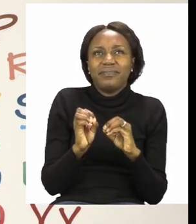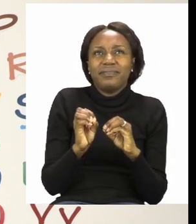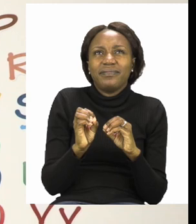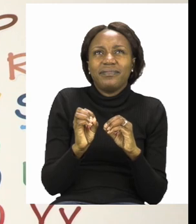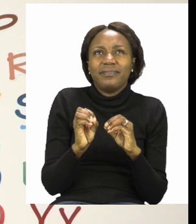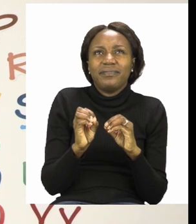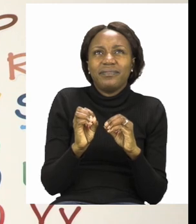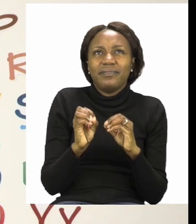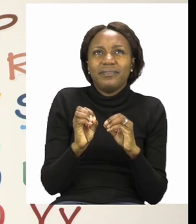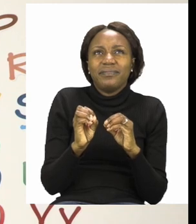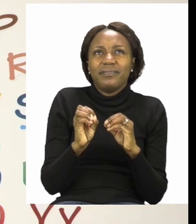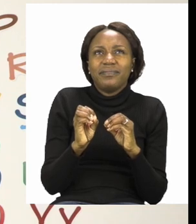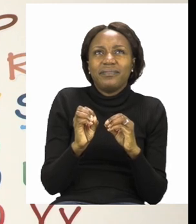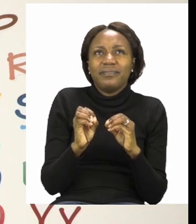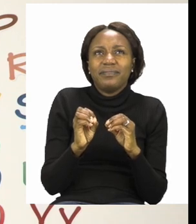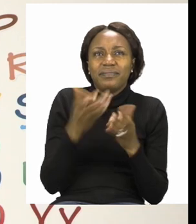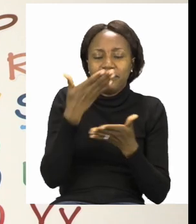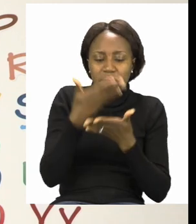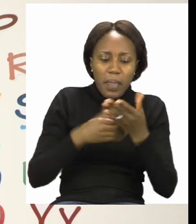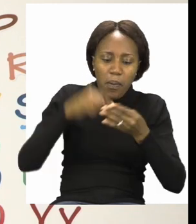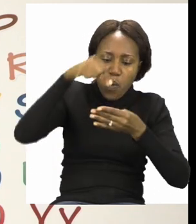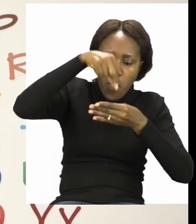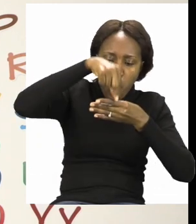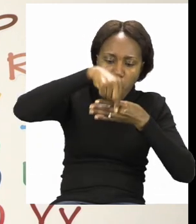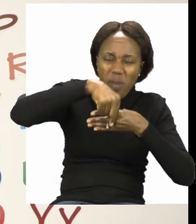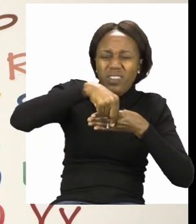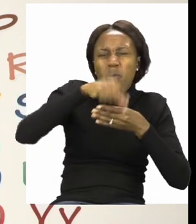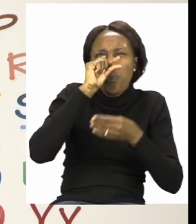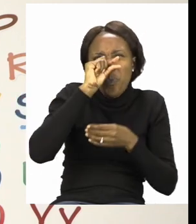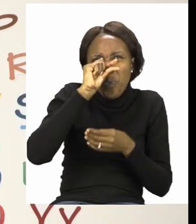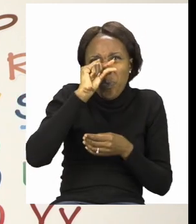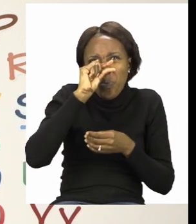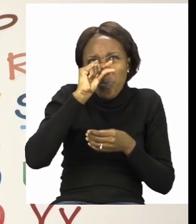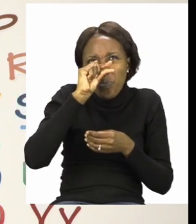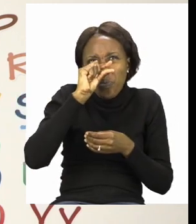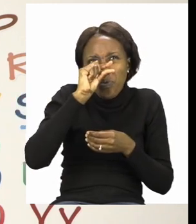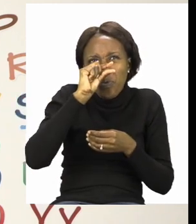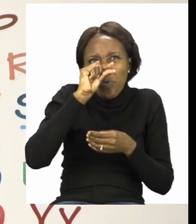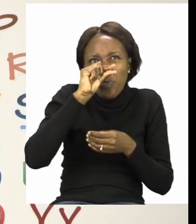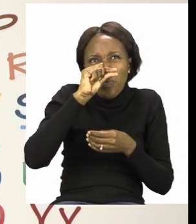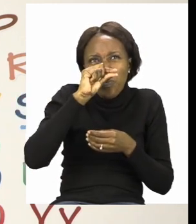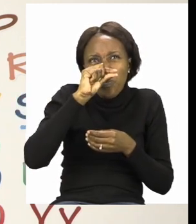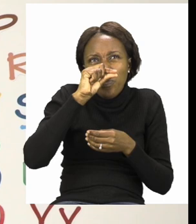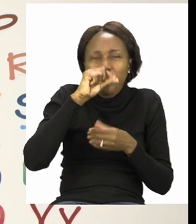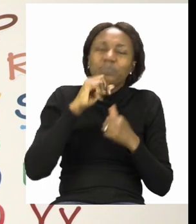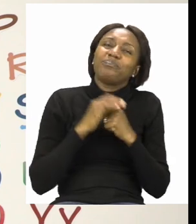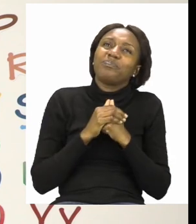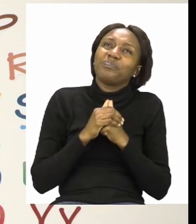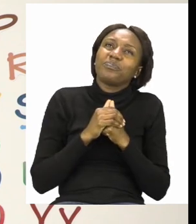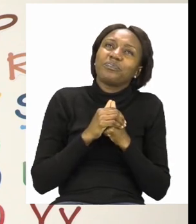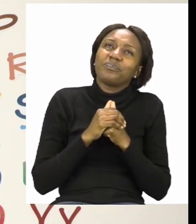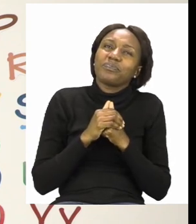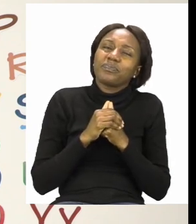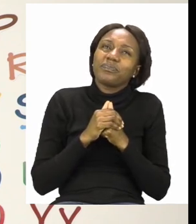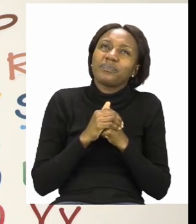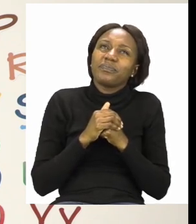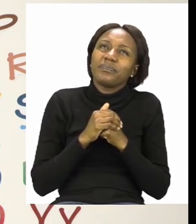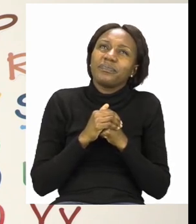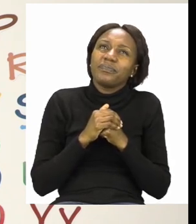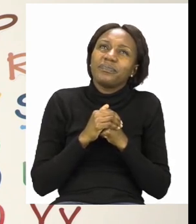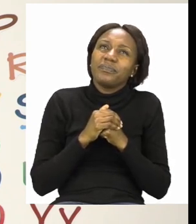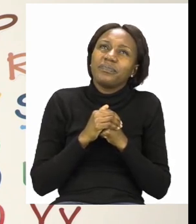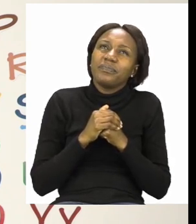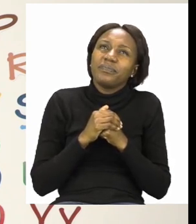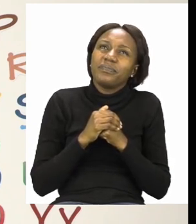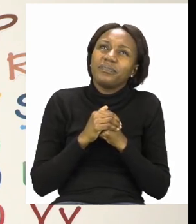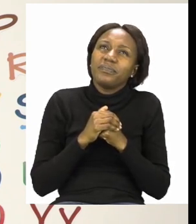very, very small, boys and girls. So small that it's able to put my papers together and it weighs